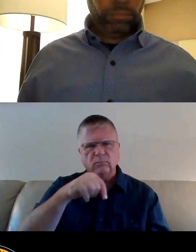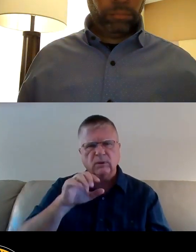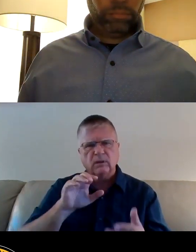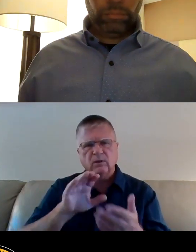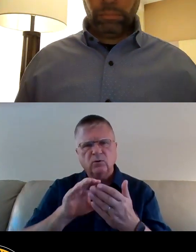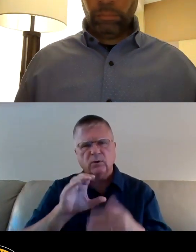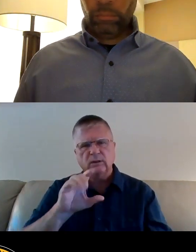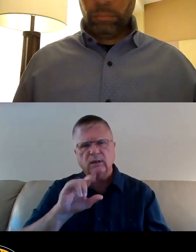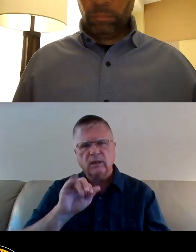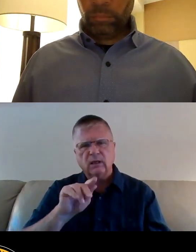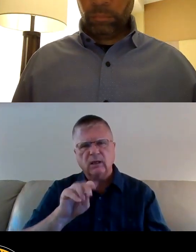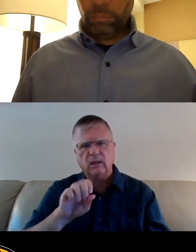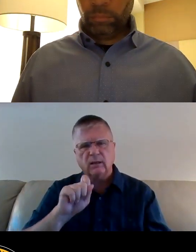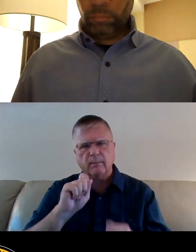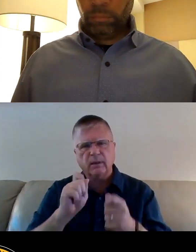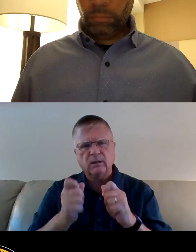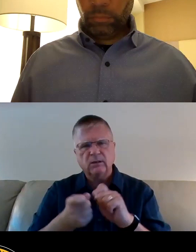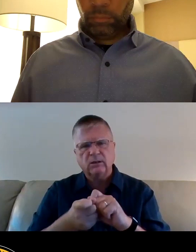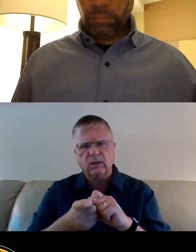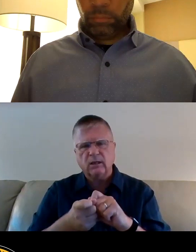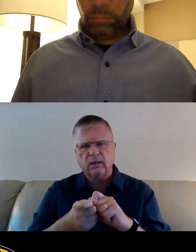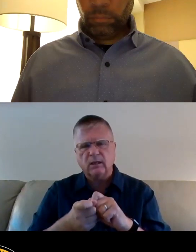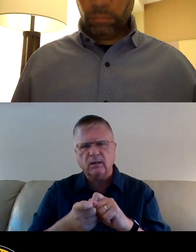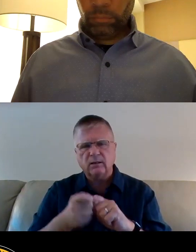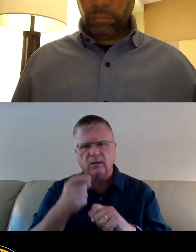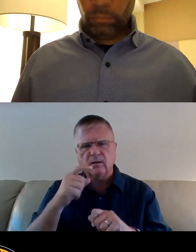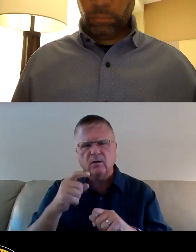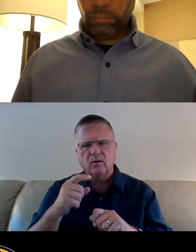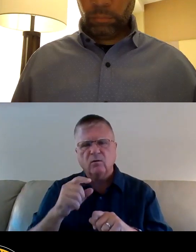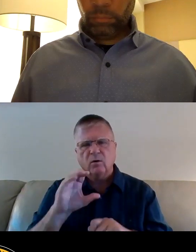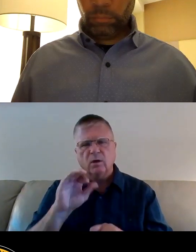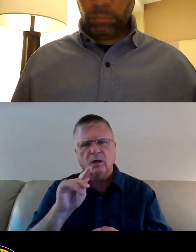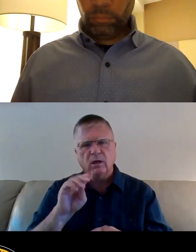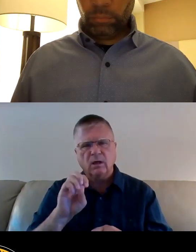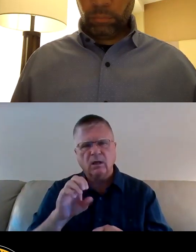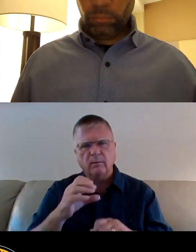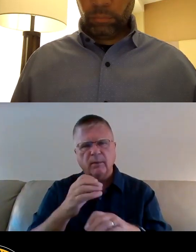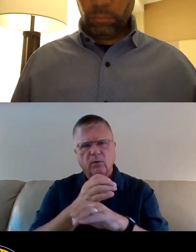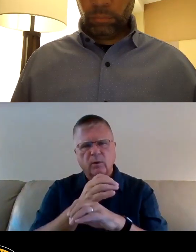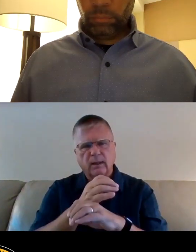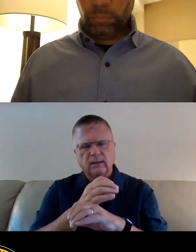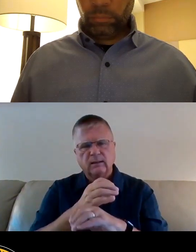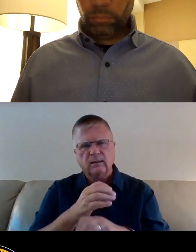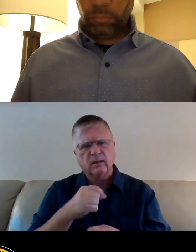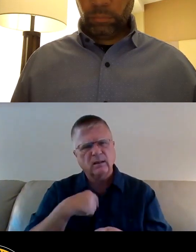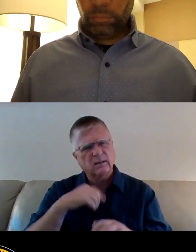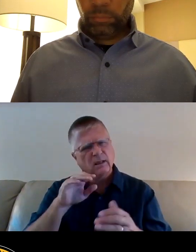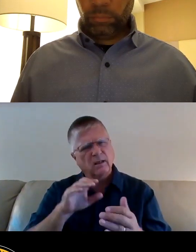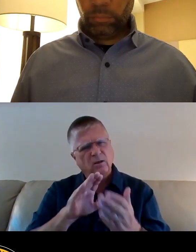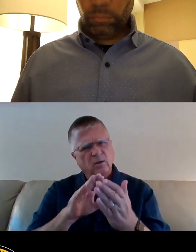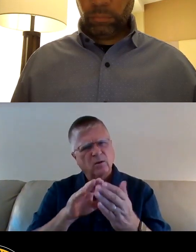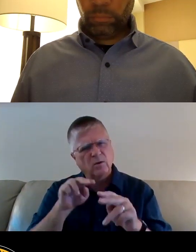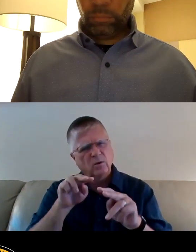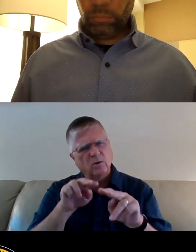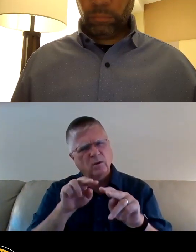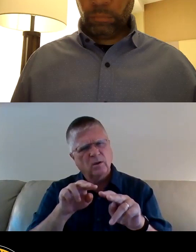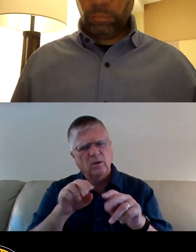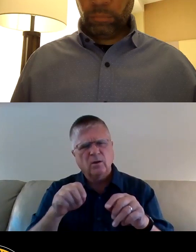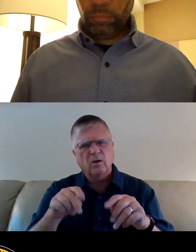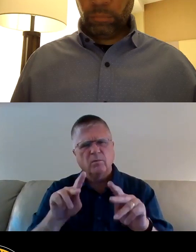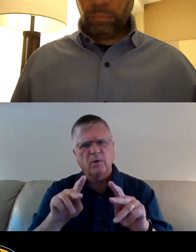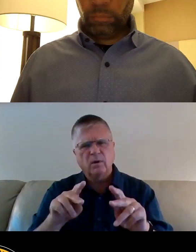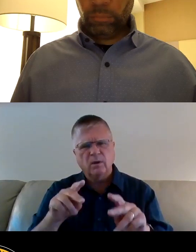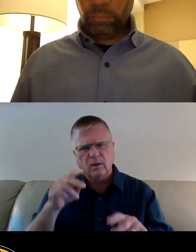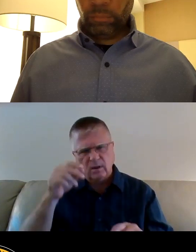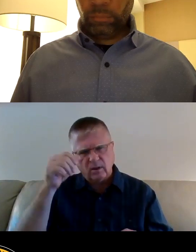change or climate crisis. As I look at this opportunity, I realized, like